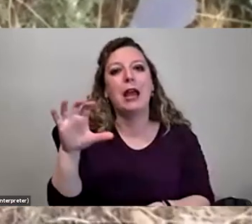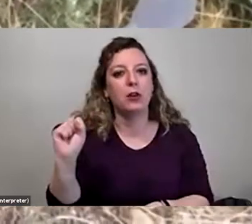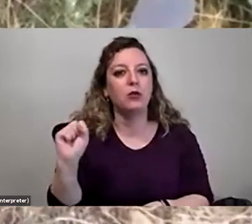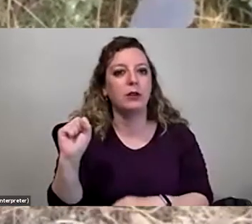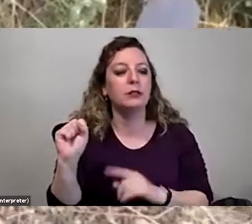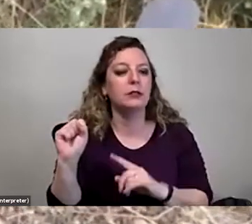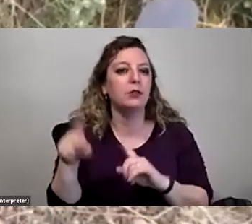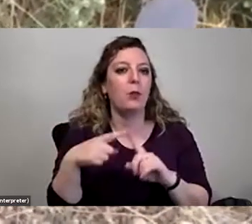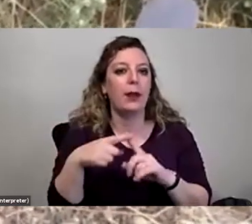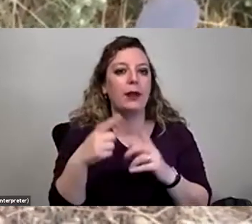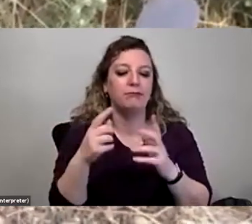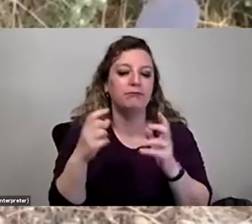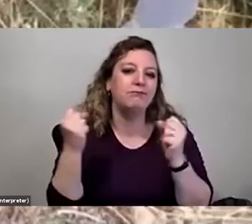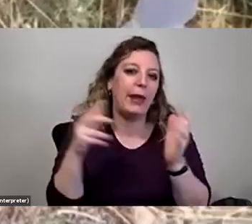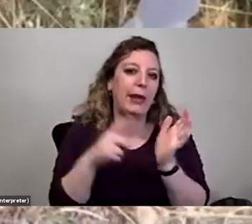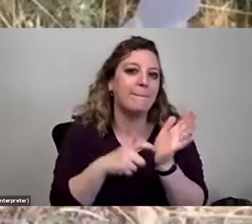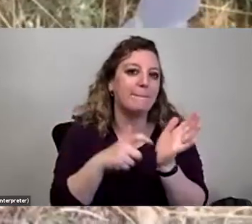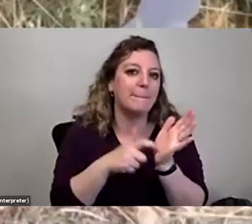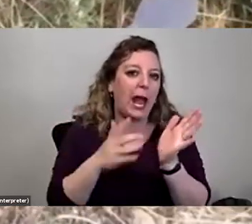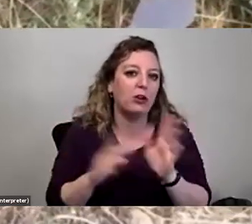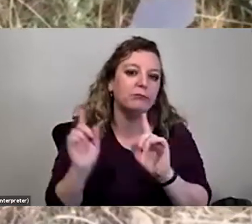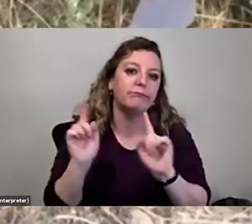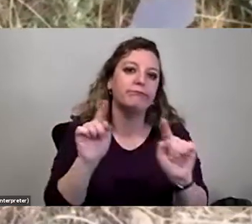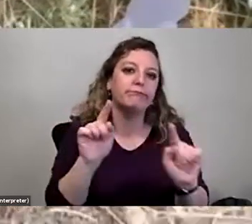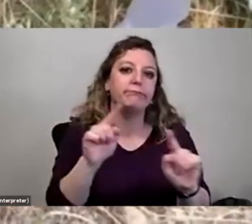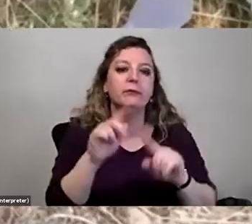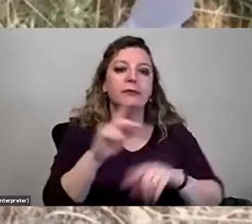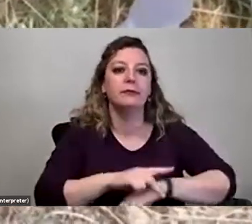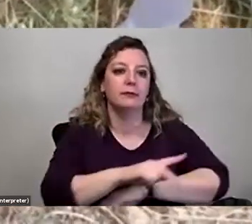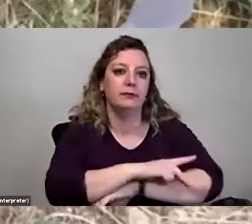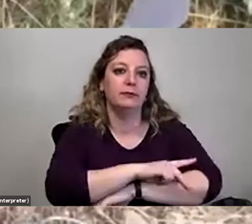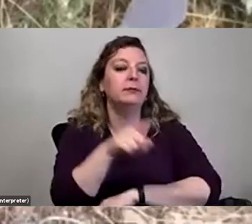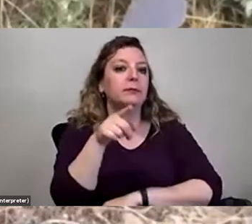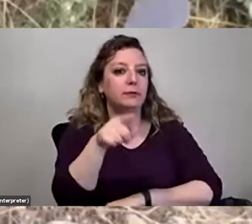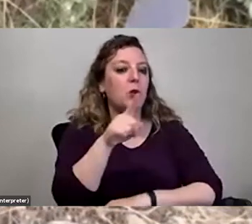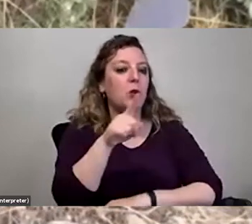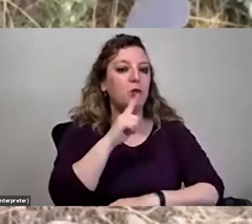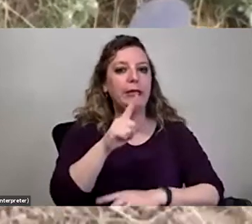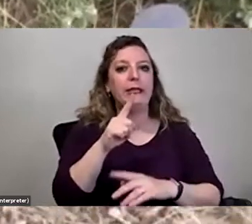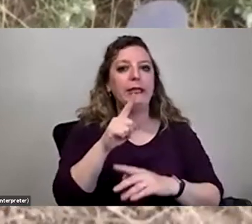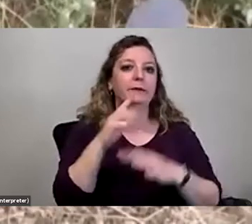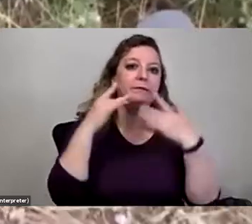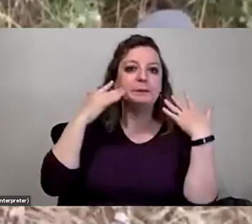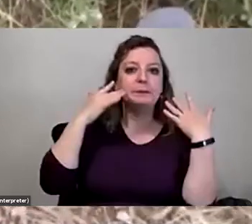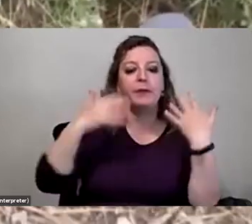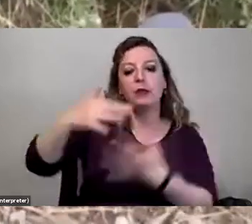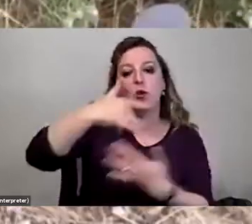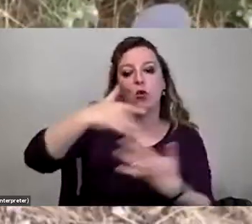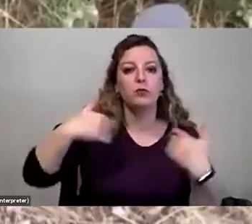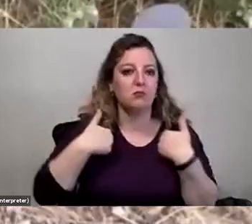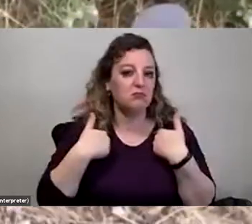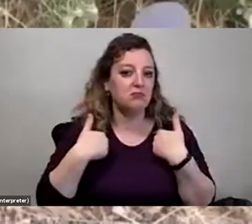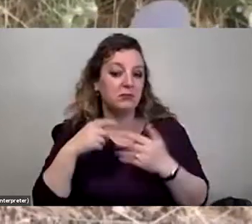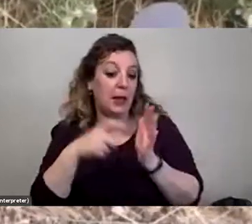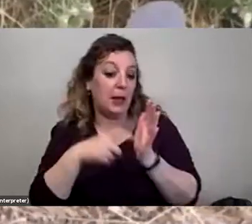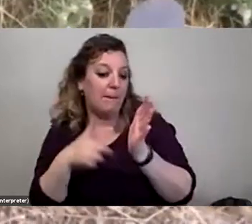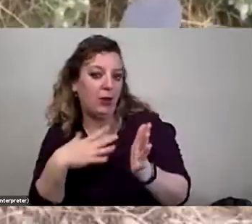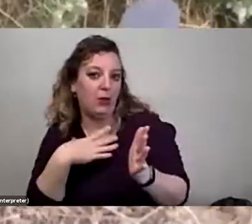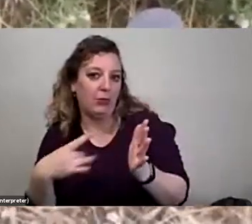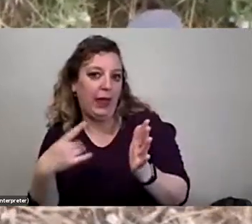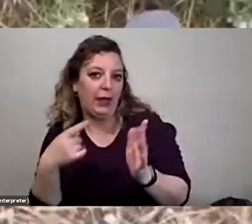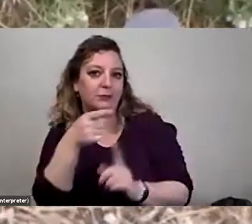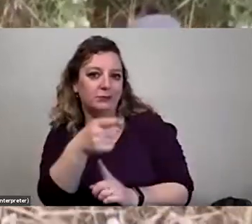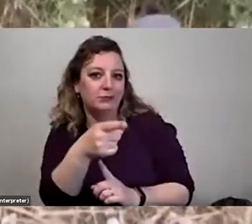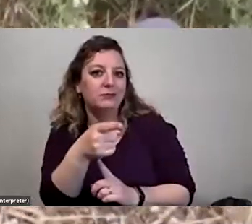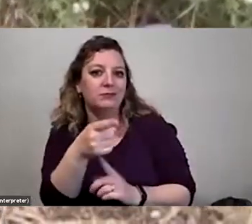were a lot of miners in the park, these animals were quite sociable and miners liked having them around their cabins because